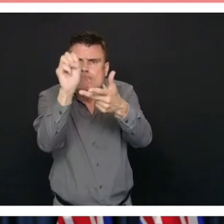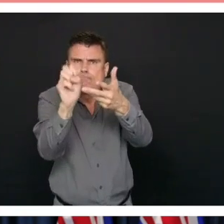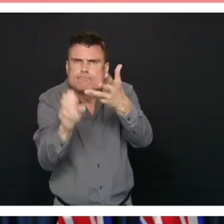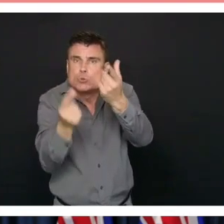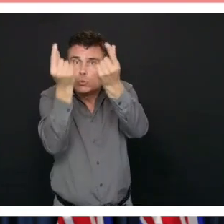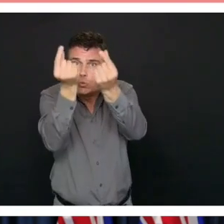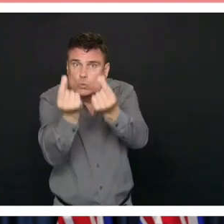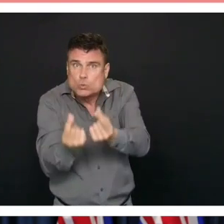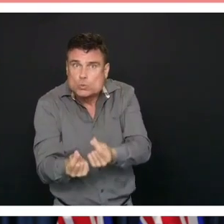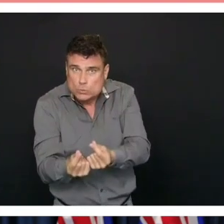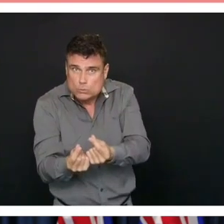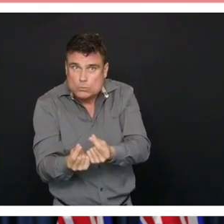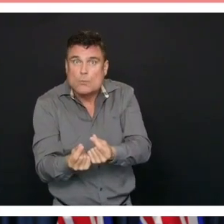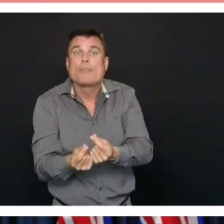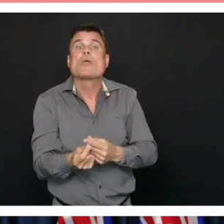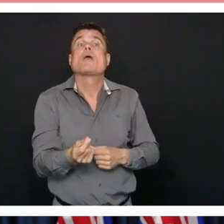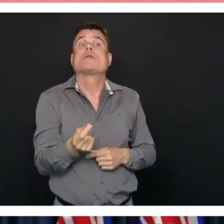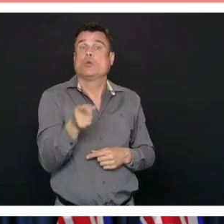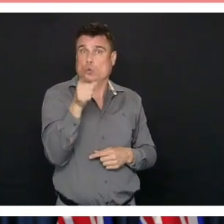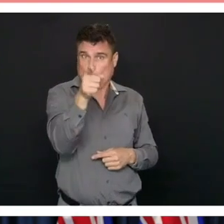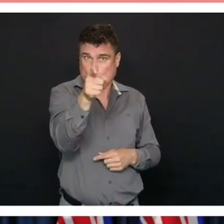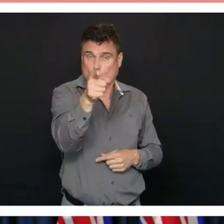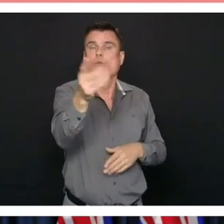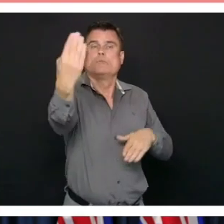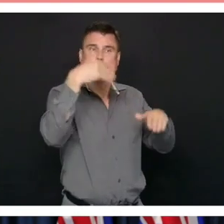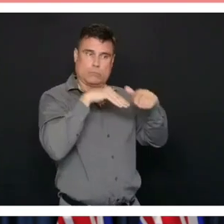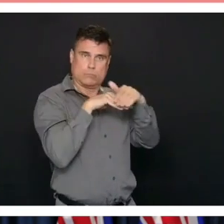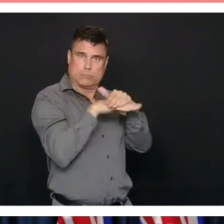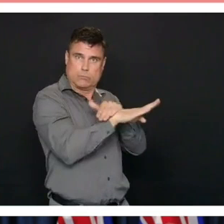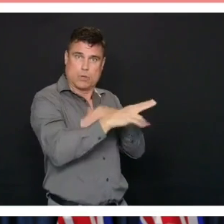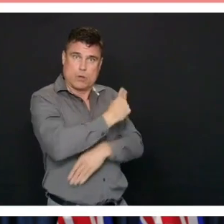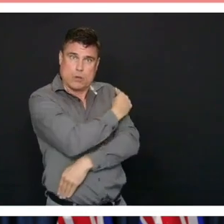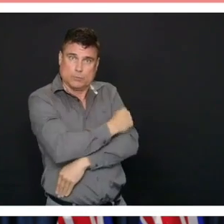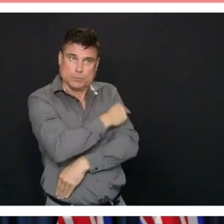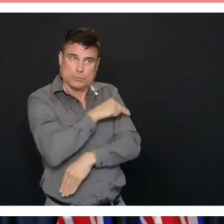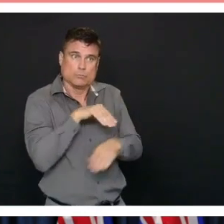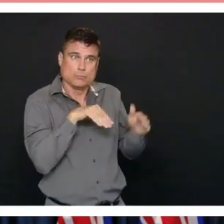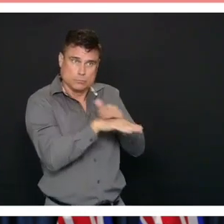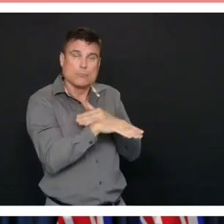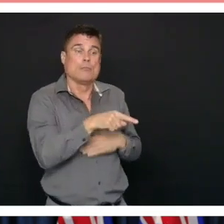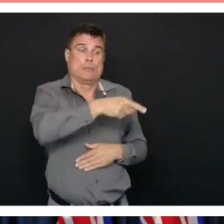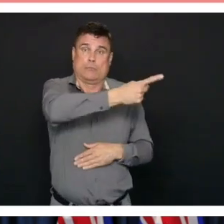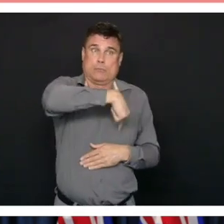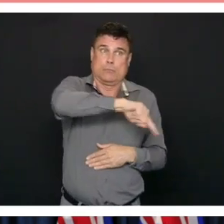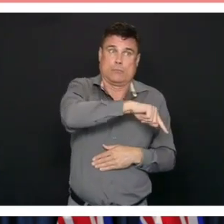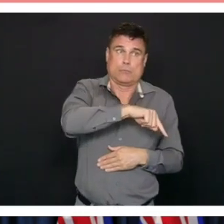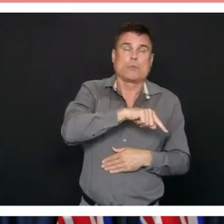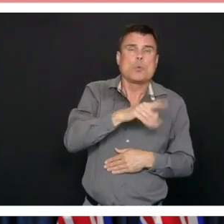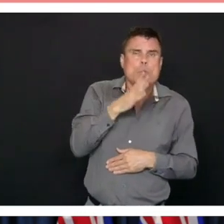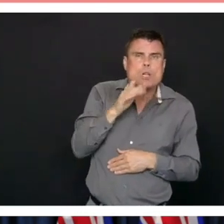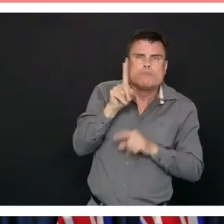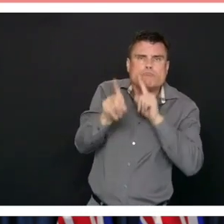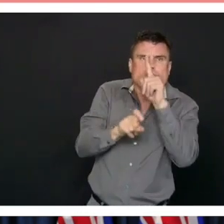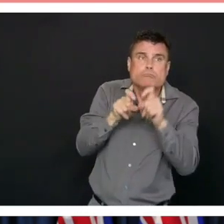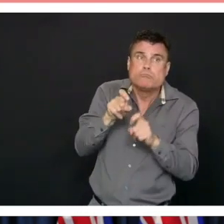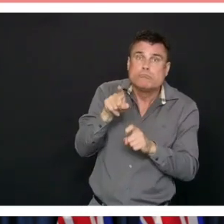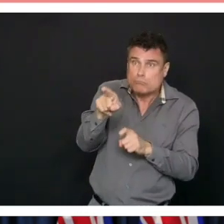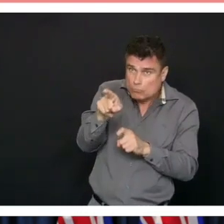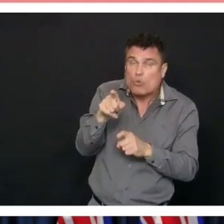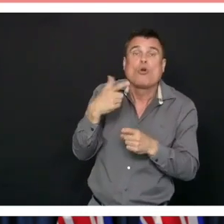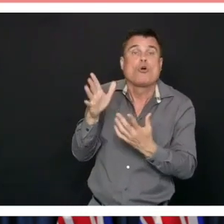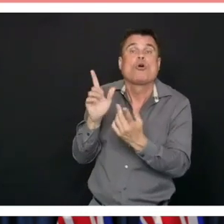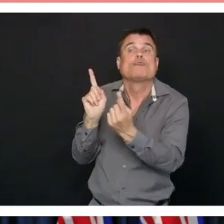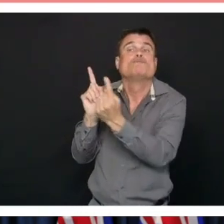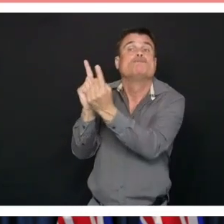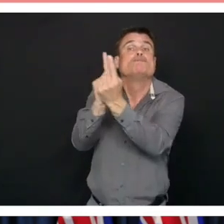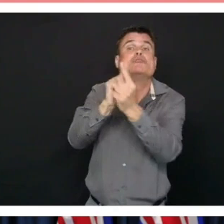that you have not had contact for in the next little while. It's going to be incredibly important that we all continue to take those measures, but particularly if you